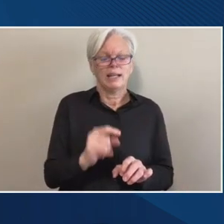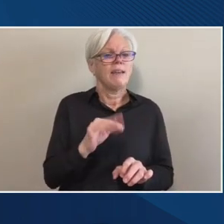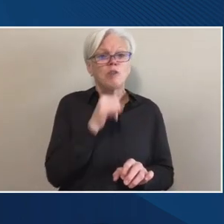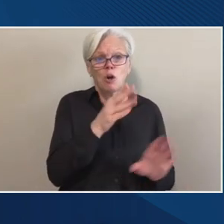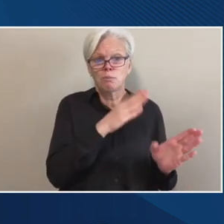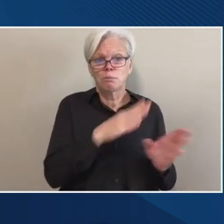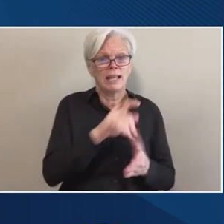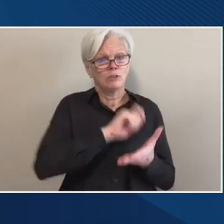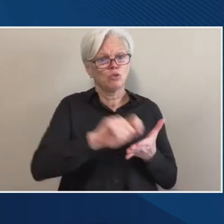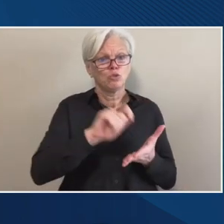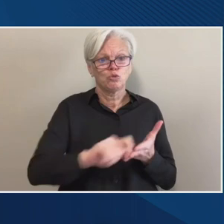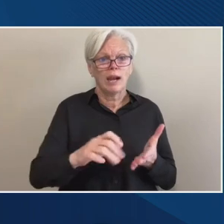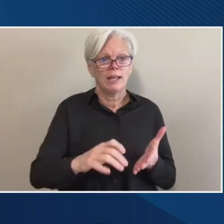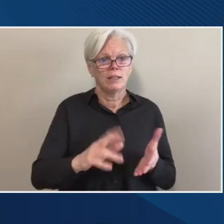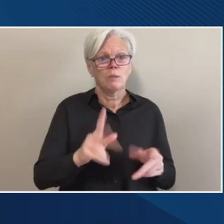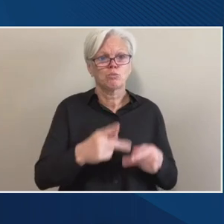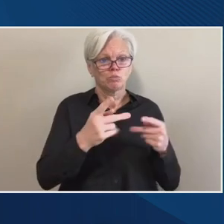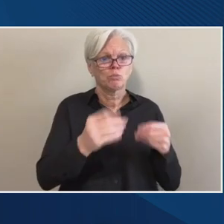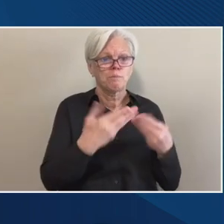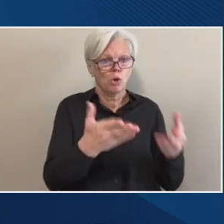proposal for submission.